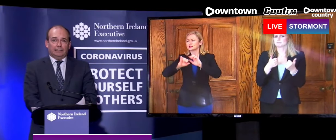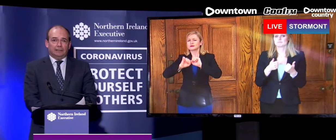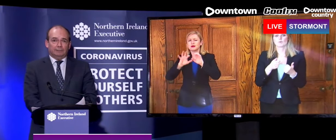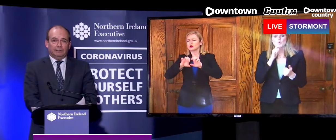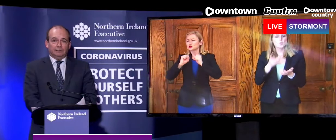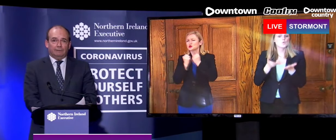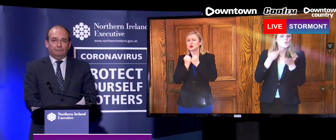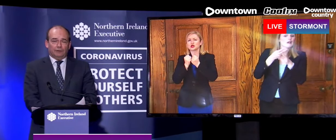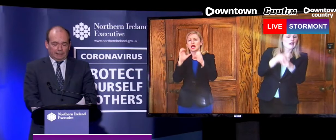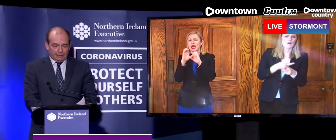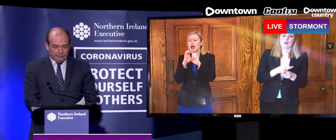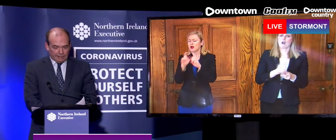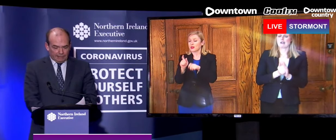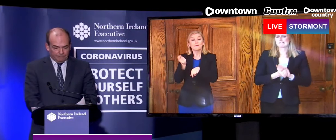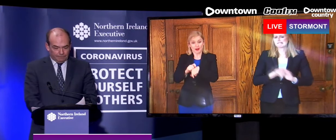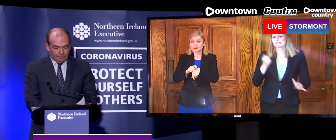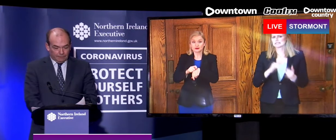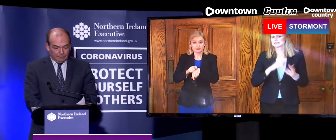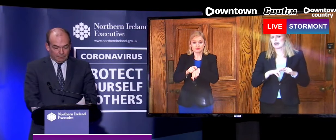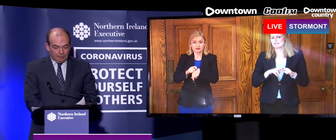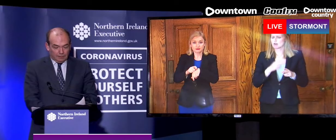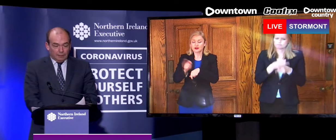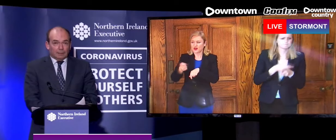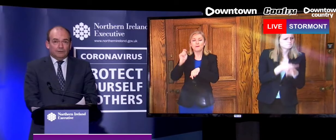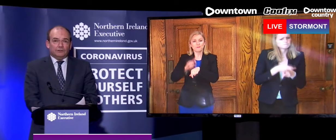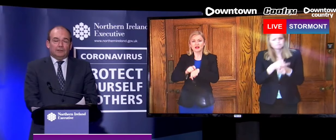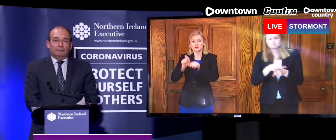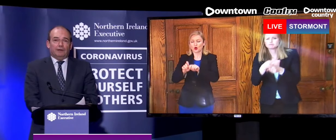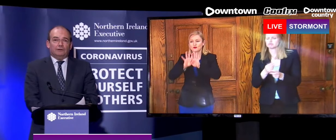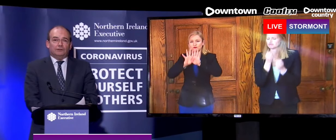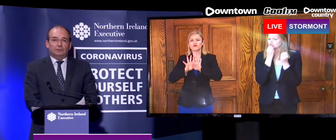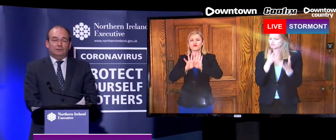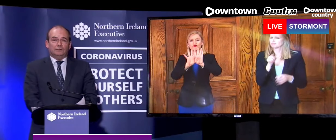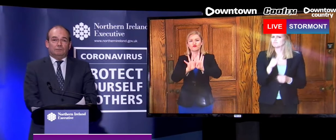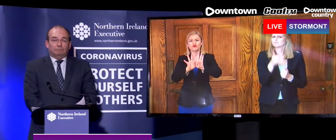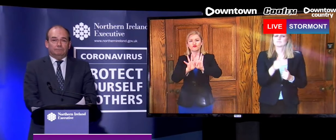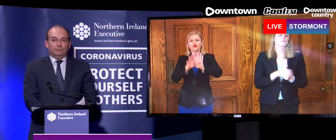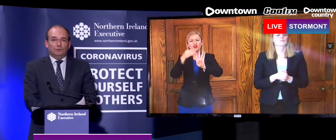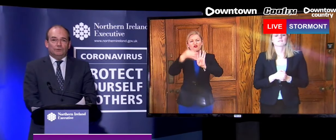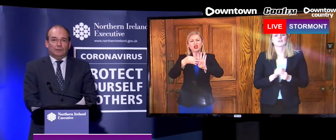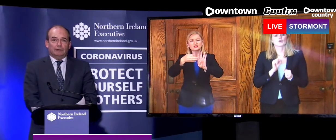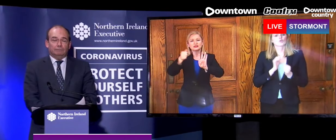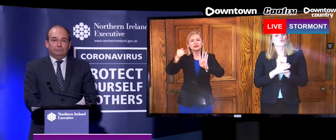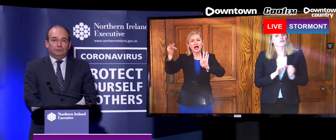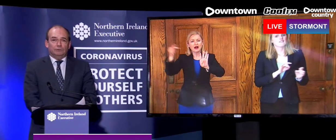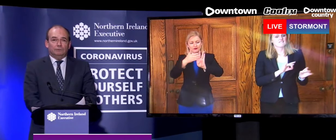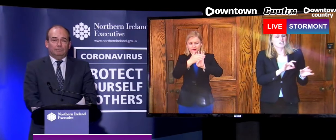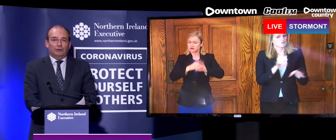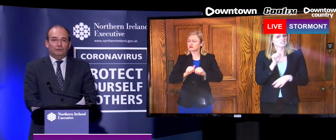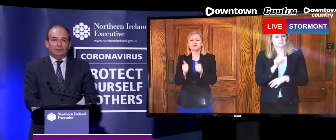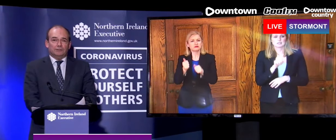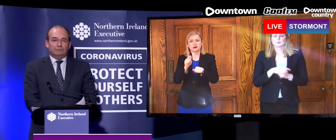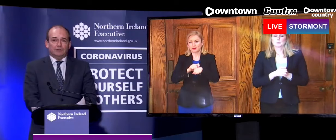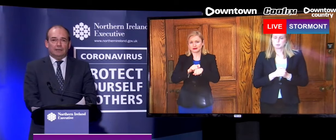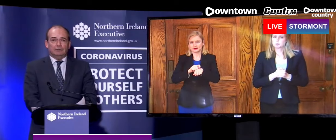and committed frontline staff. This virus knows no